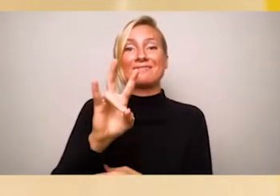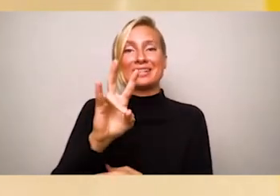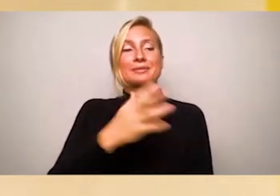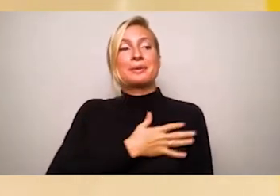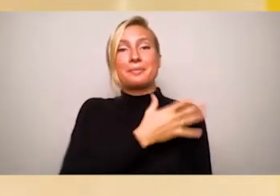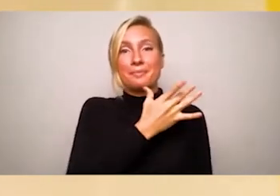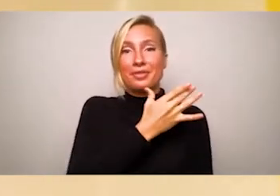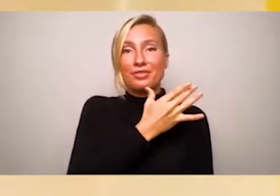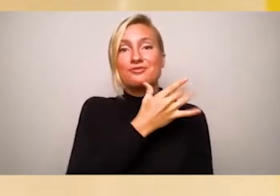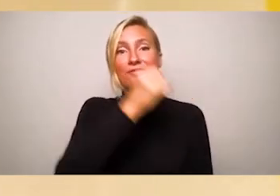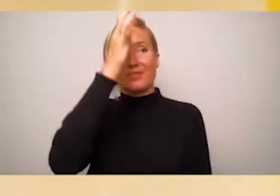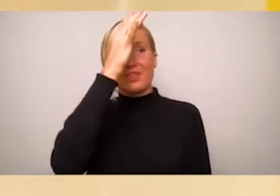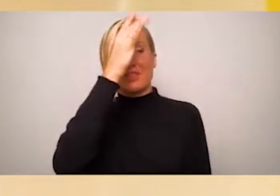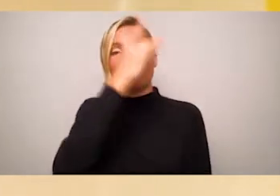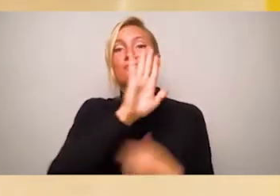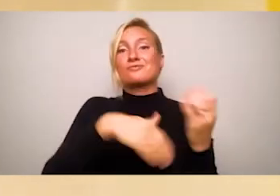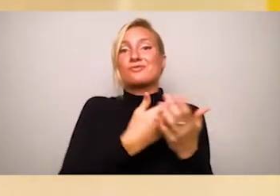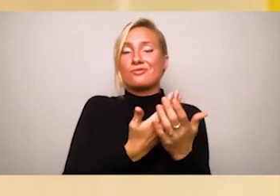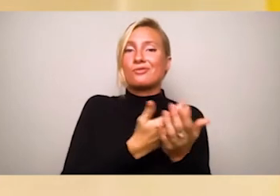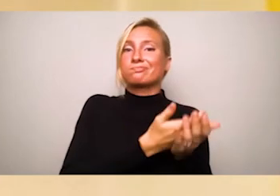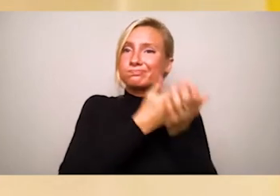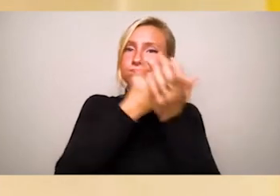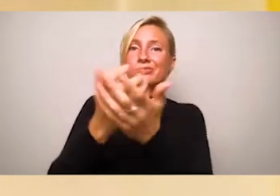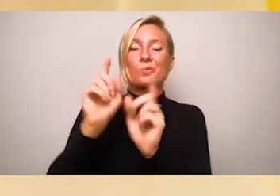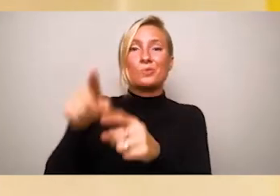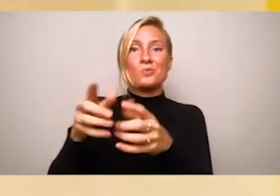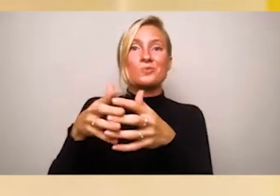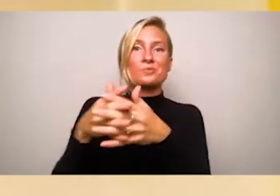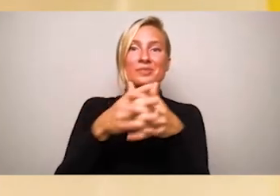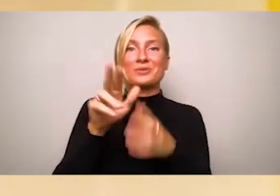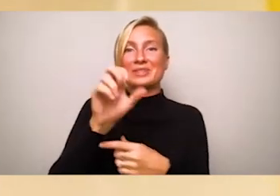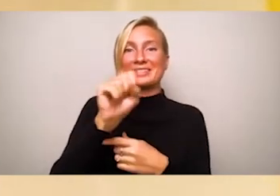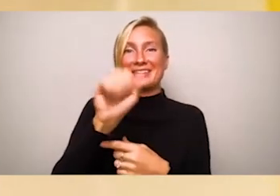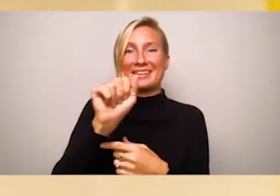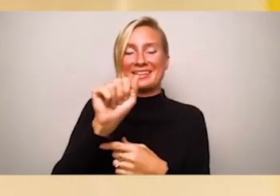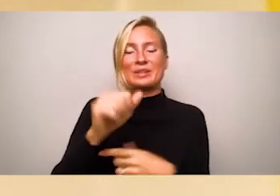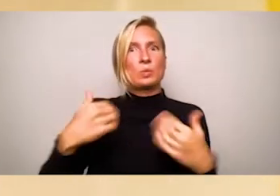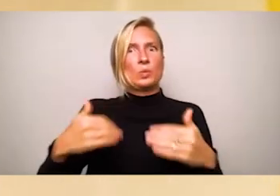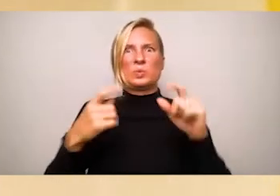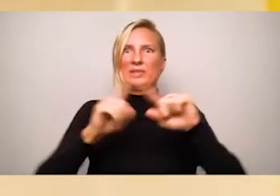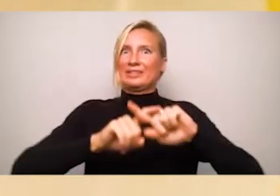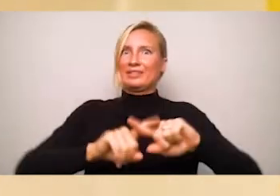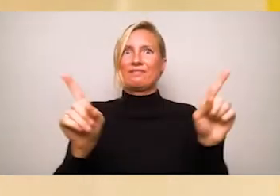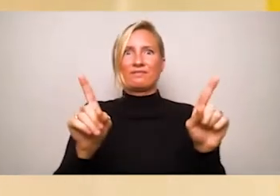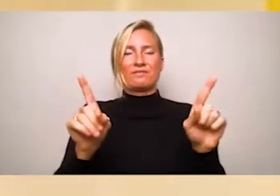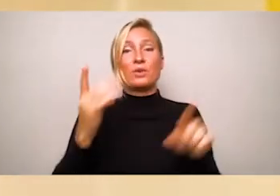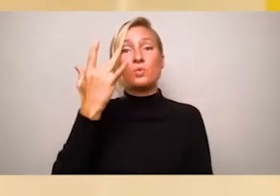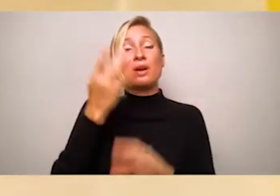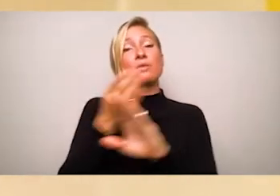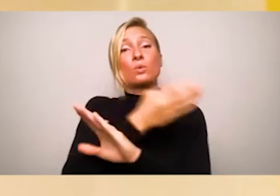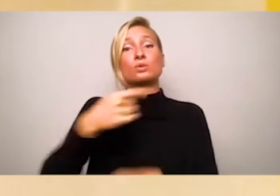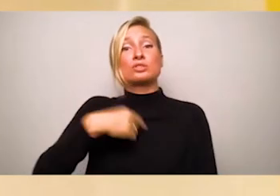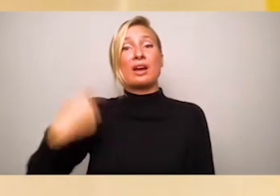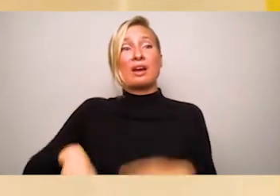My life changed overnight. I went from dancing at faculty dinners to subsisting with my